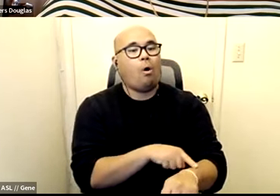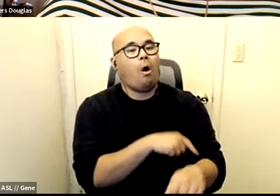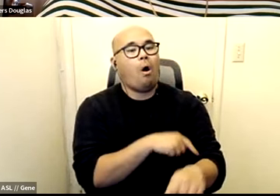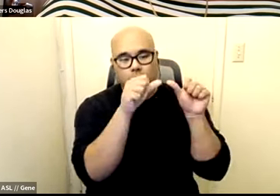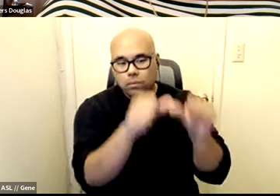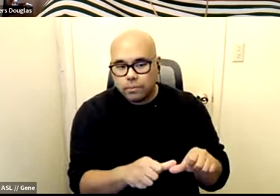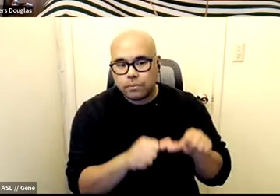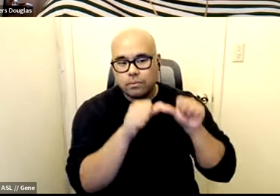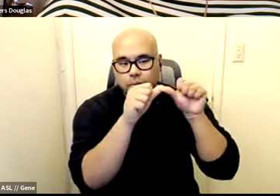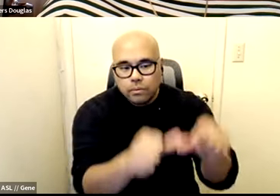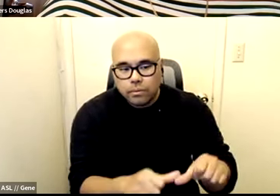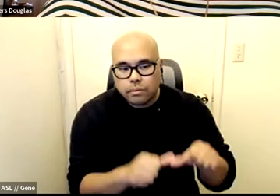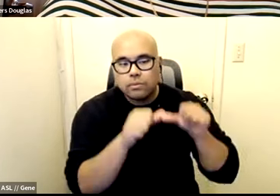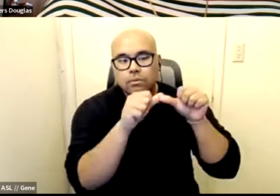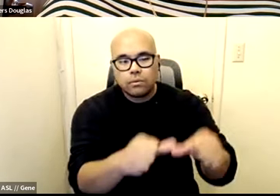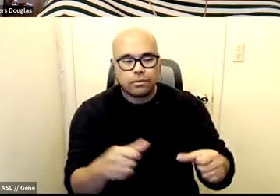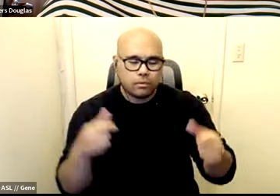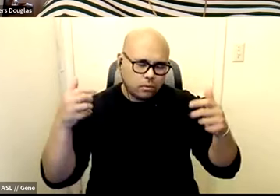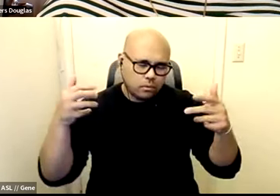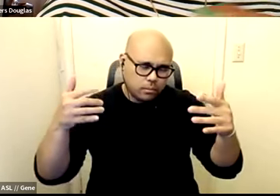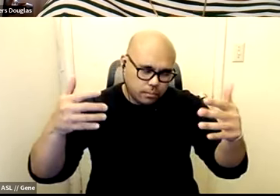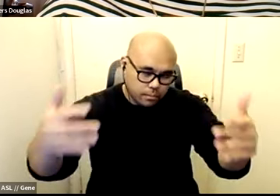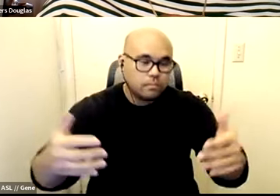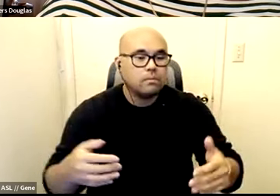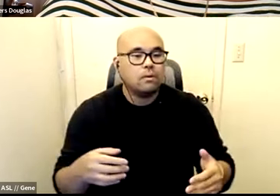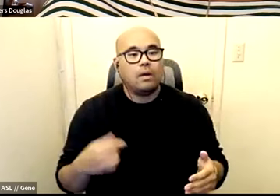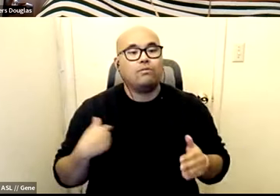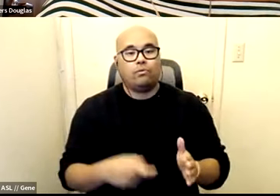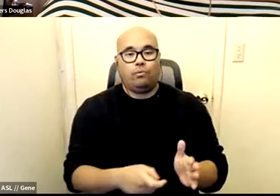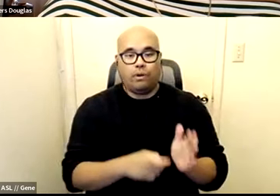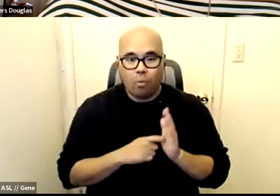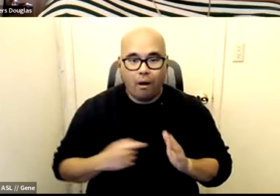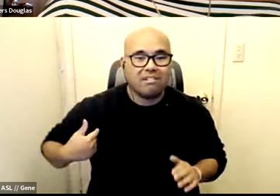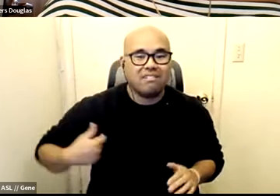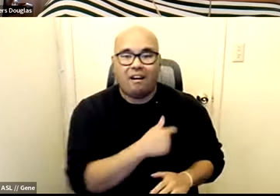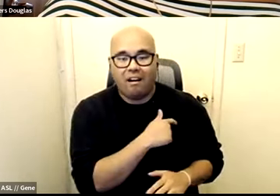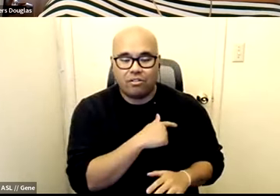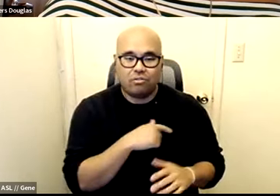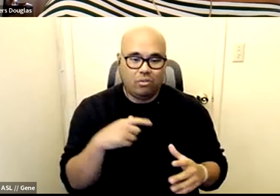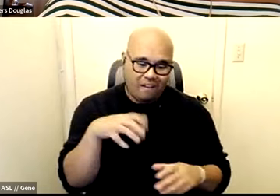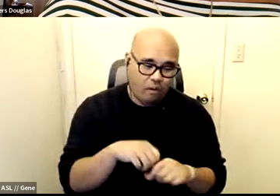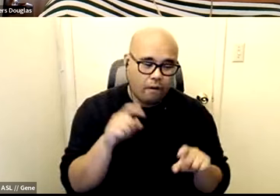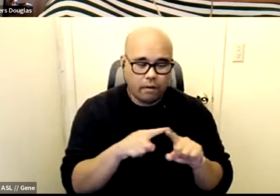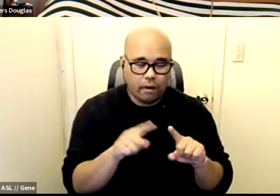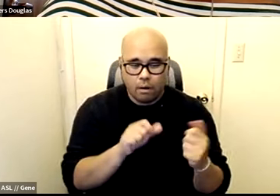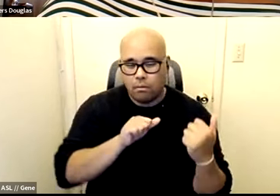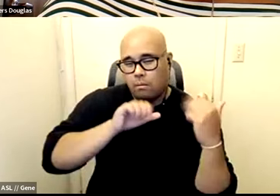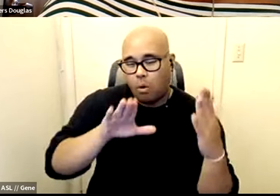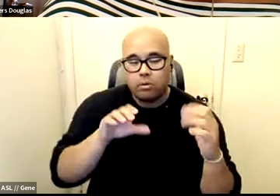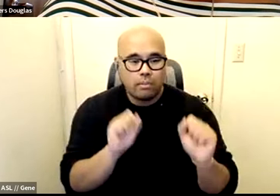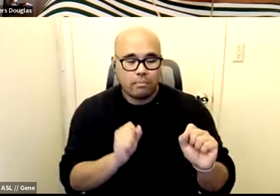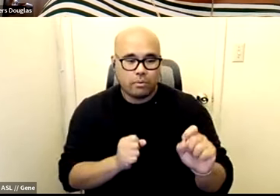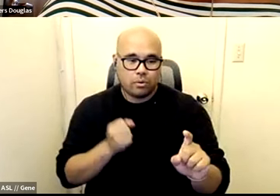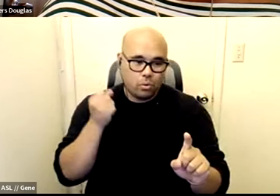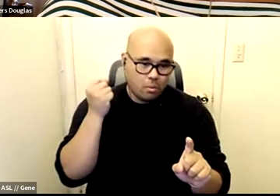have to do and it's going to require all kinds of approaches to to hit it and stay